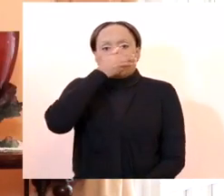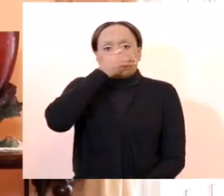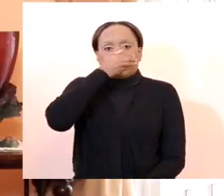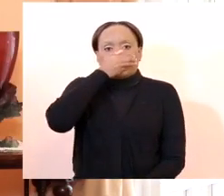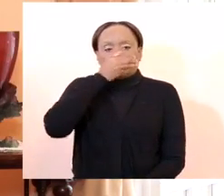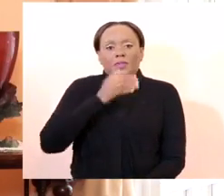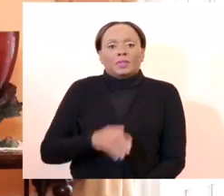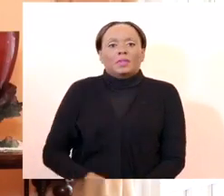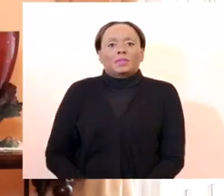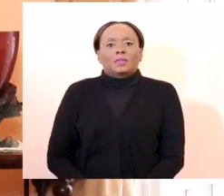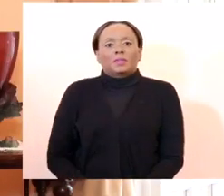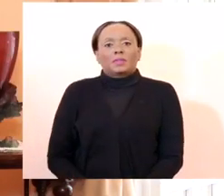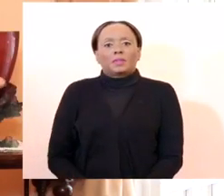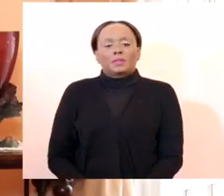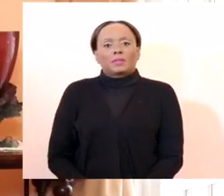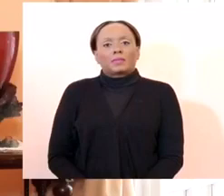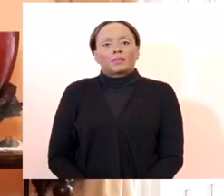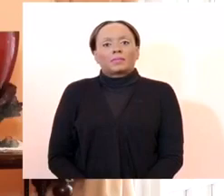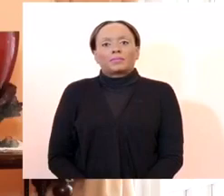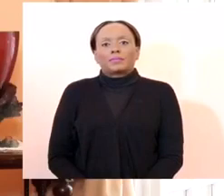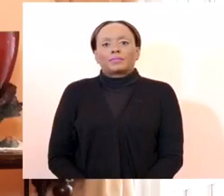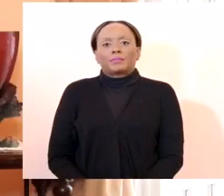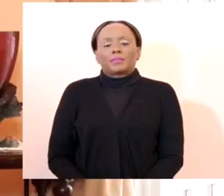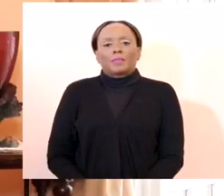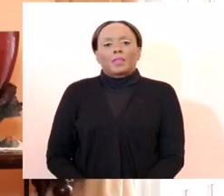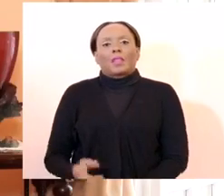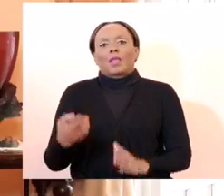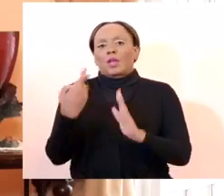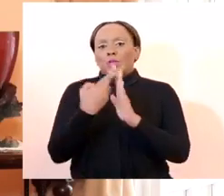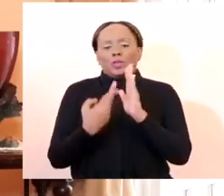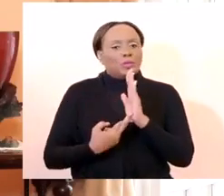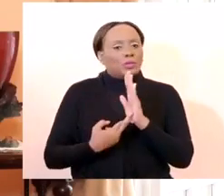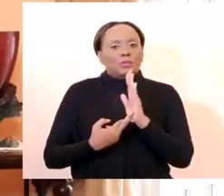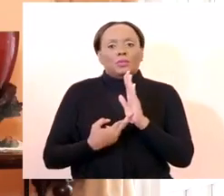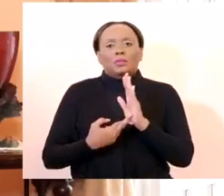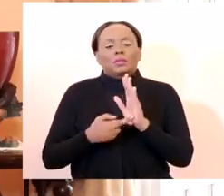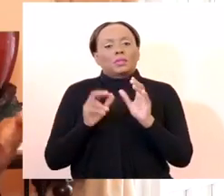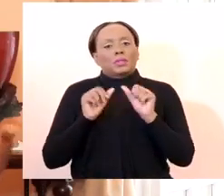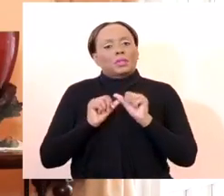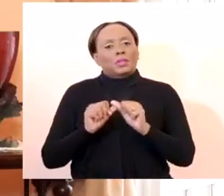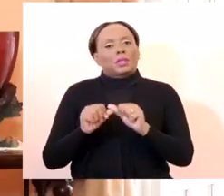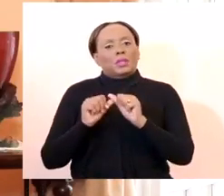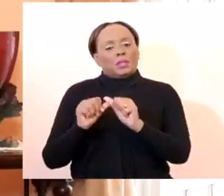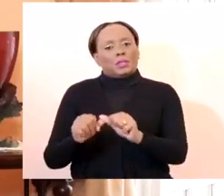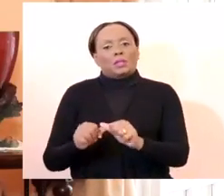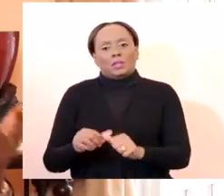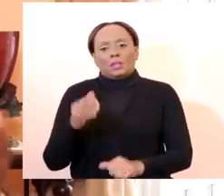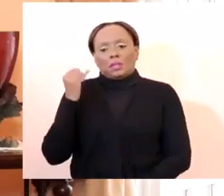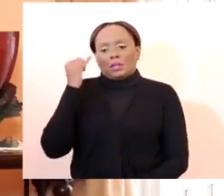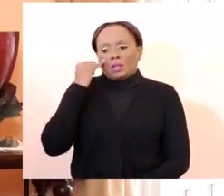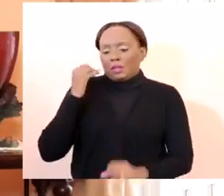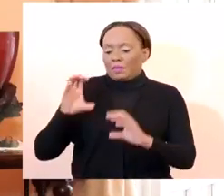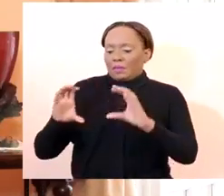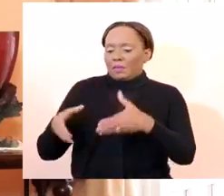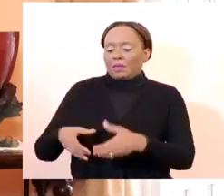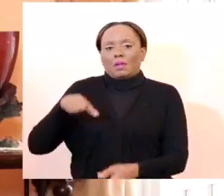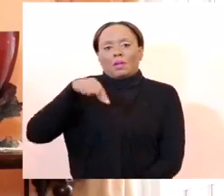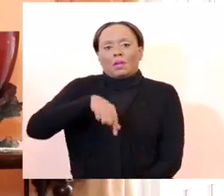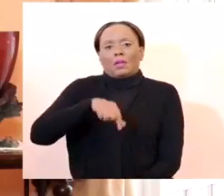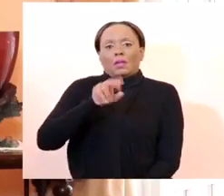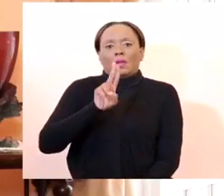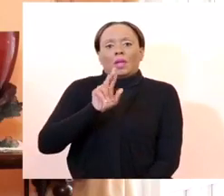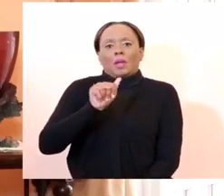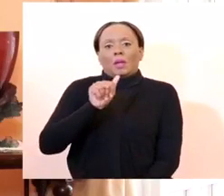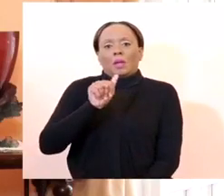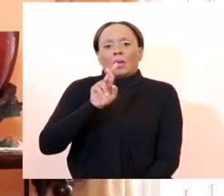protocols continue, that you're not allowed to visit any place of quarantine, you're not allowed to attend or host a party